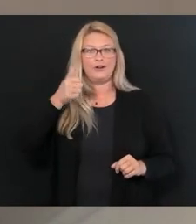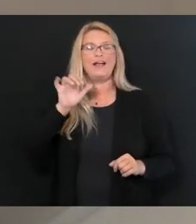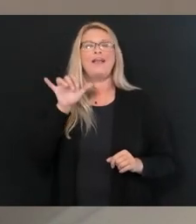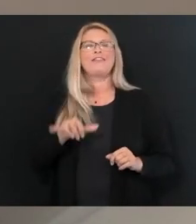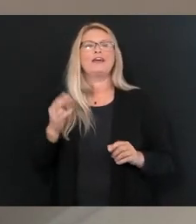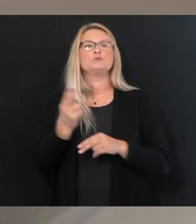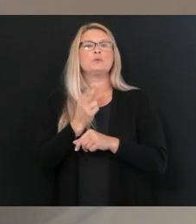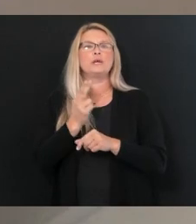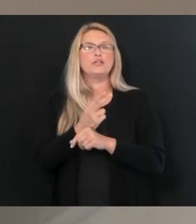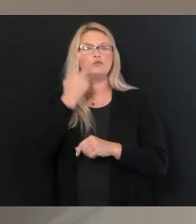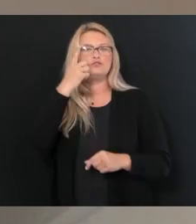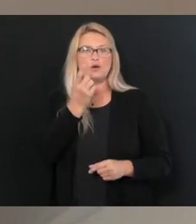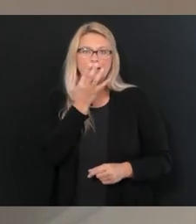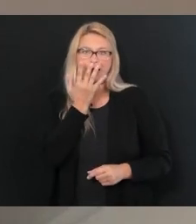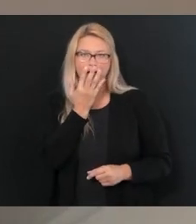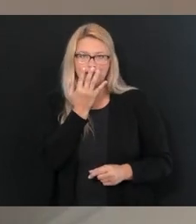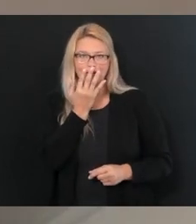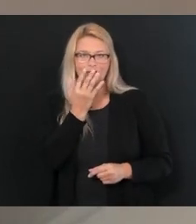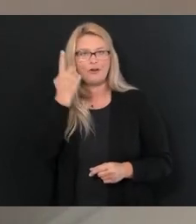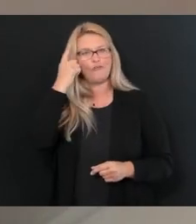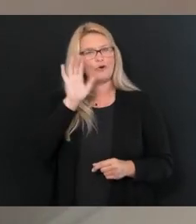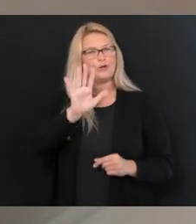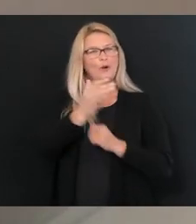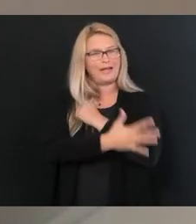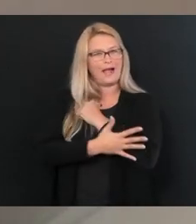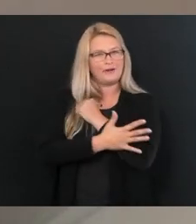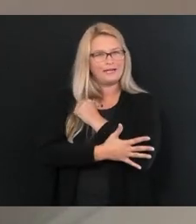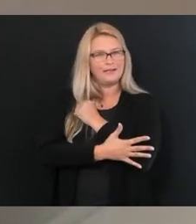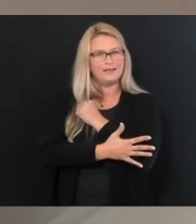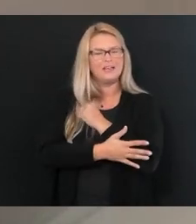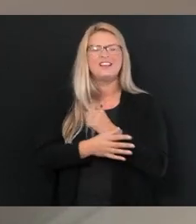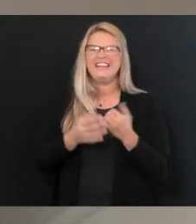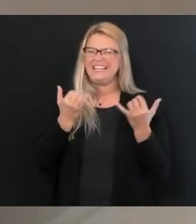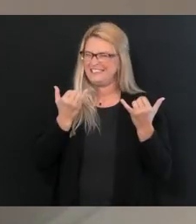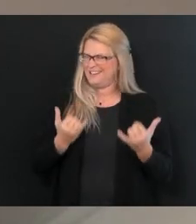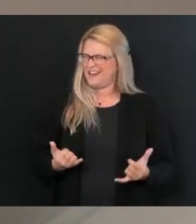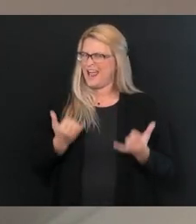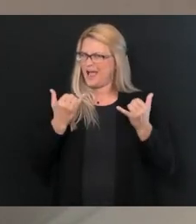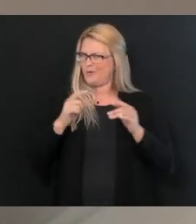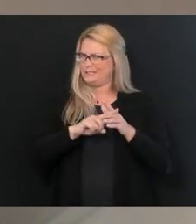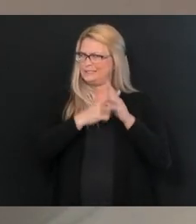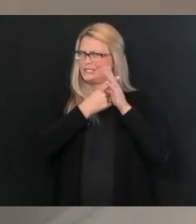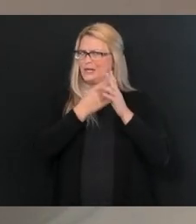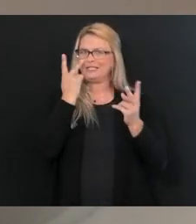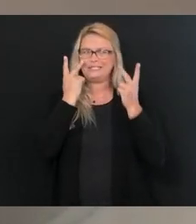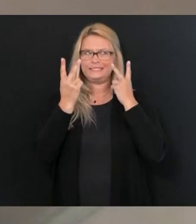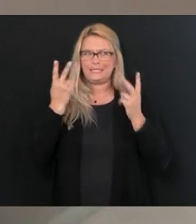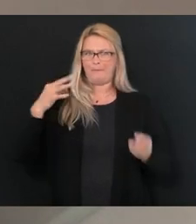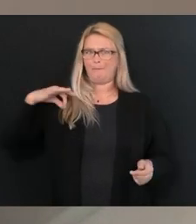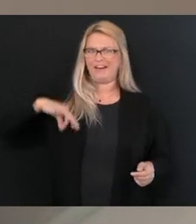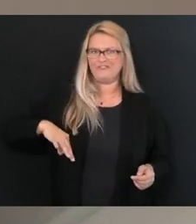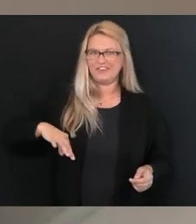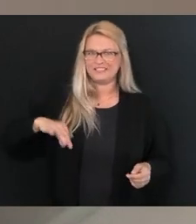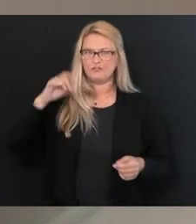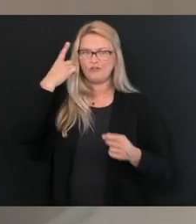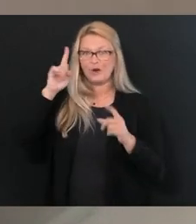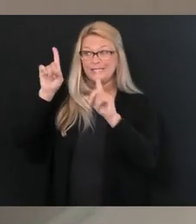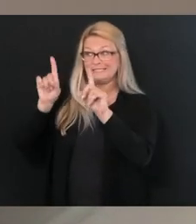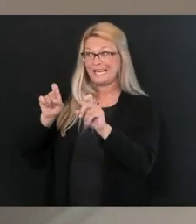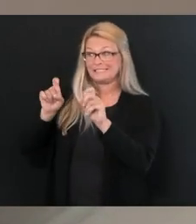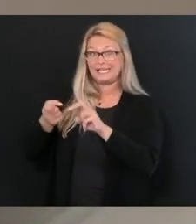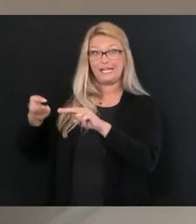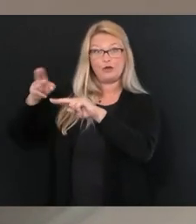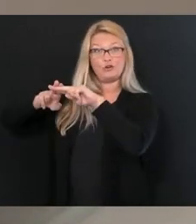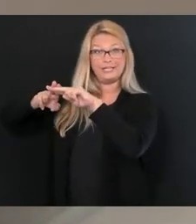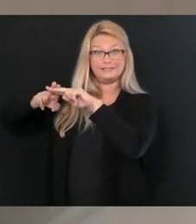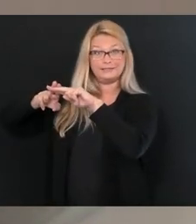applied for the color code of the county. So I think by doing this, we're really starting to see benefits in the testings picking up.